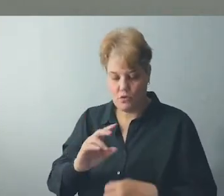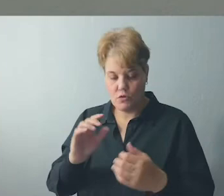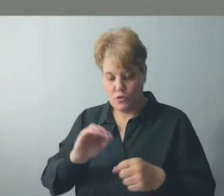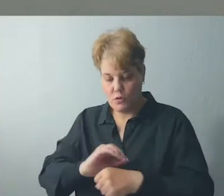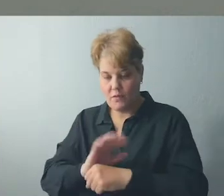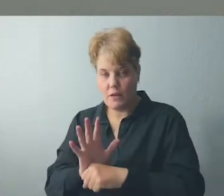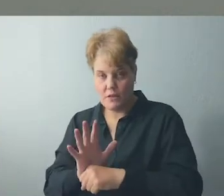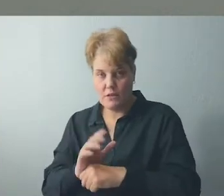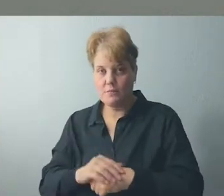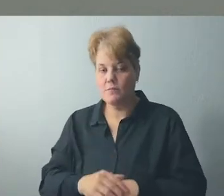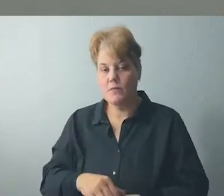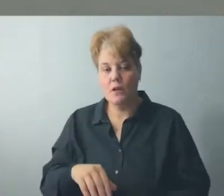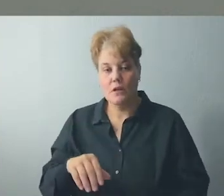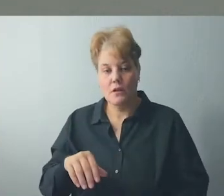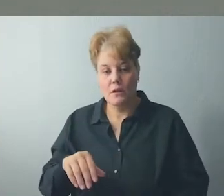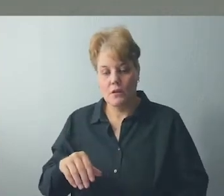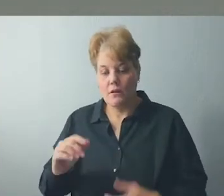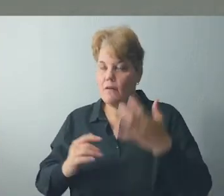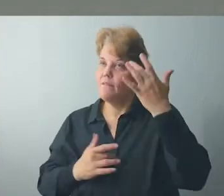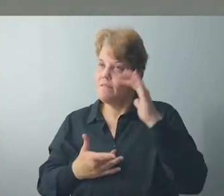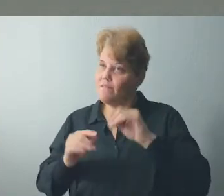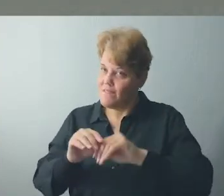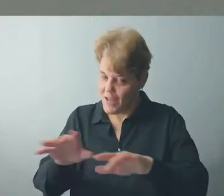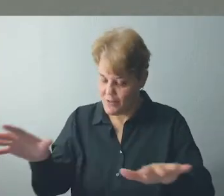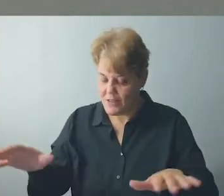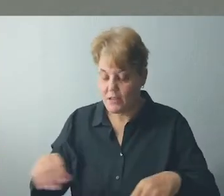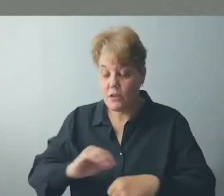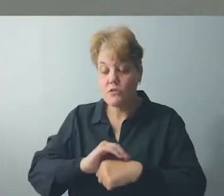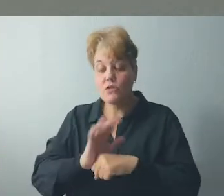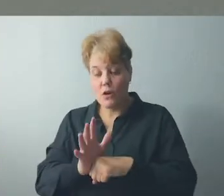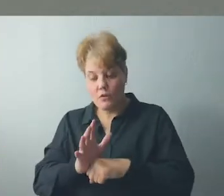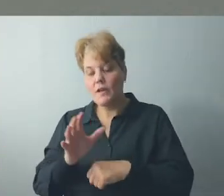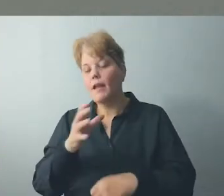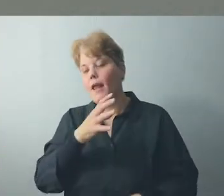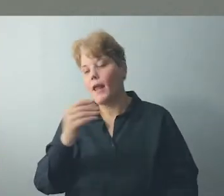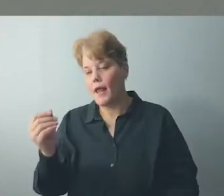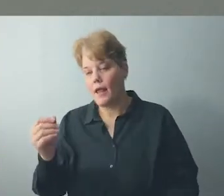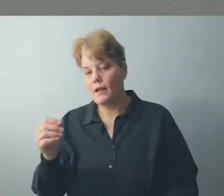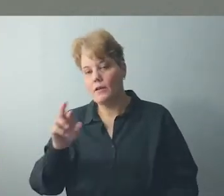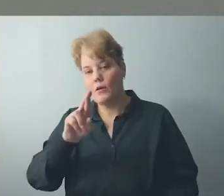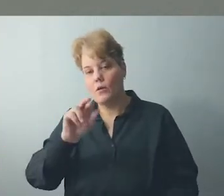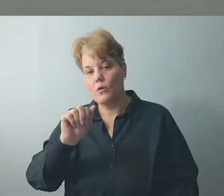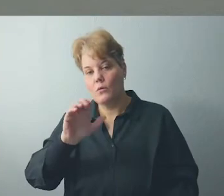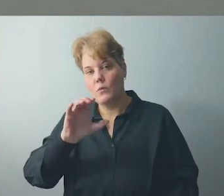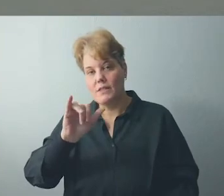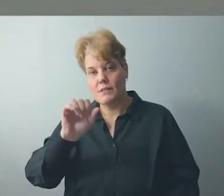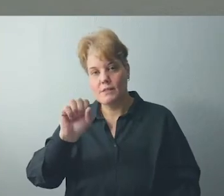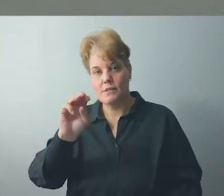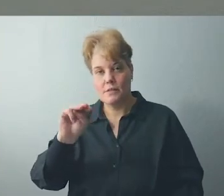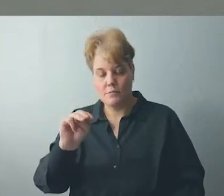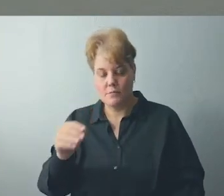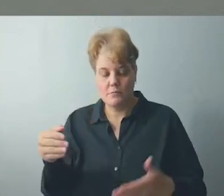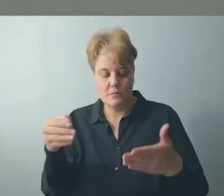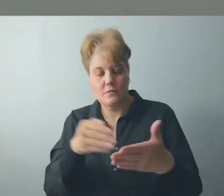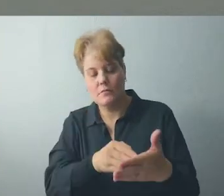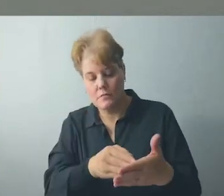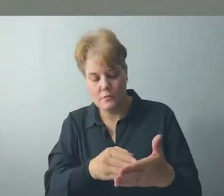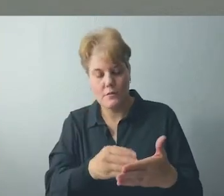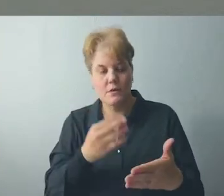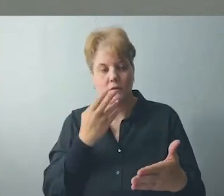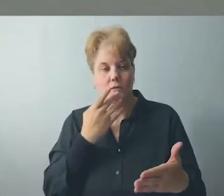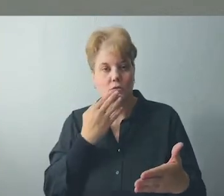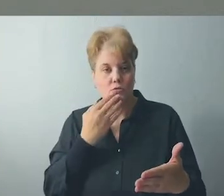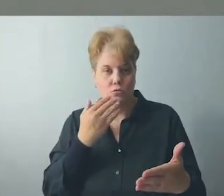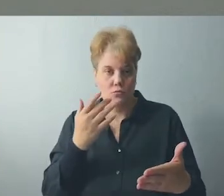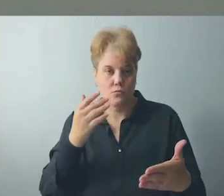of racism. Many have suggested that we're still wrestling with the socially wide problem of racism, which is defined by Webster